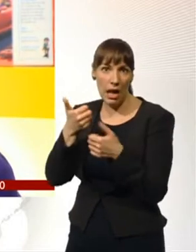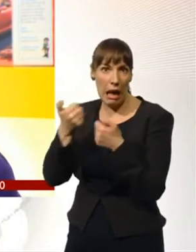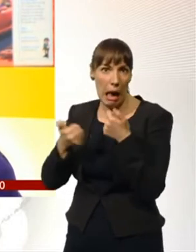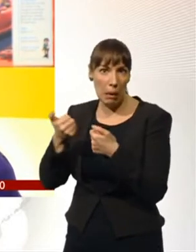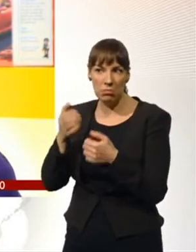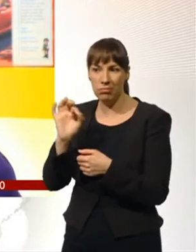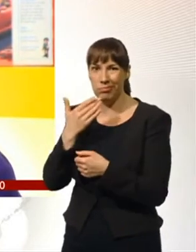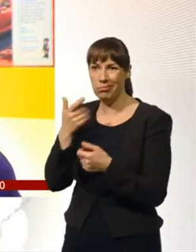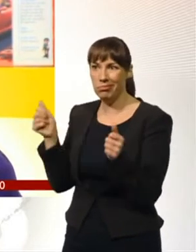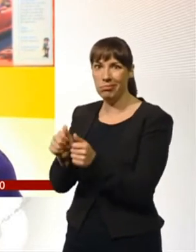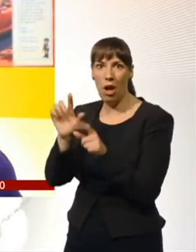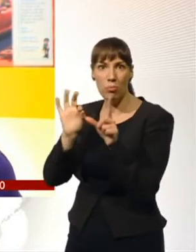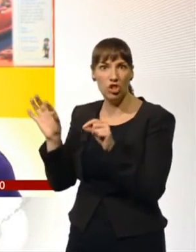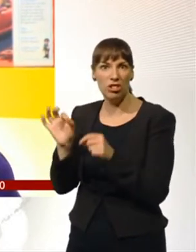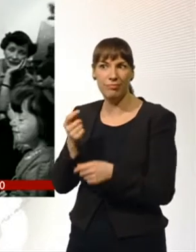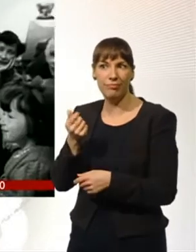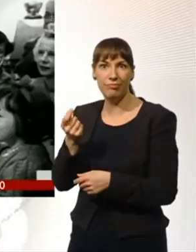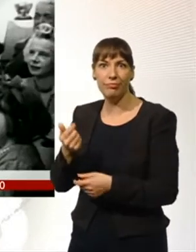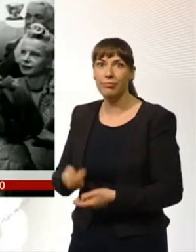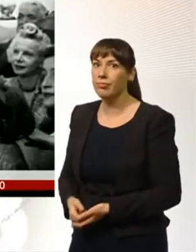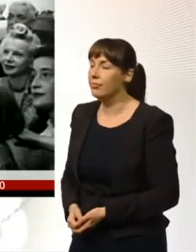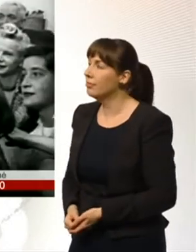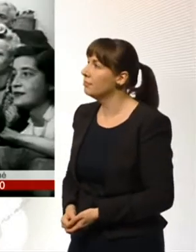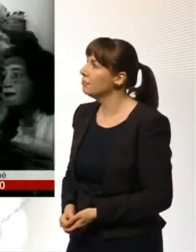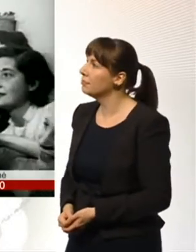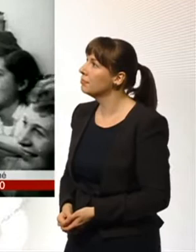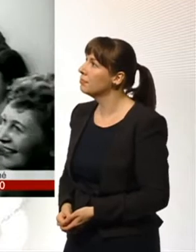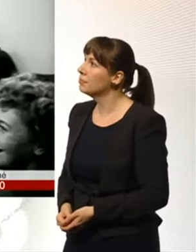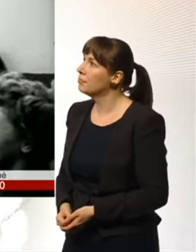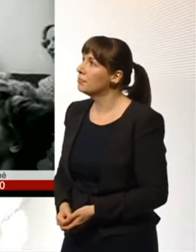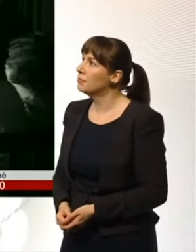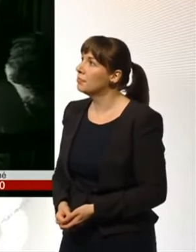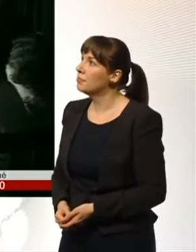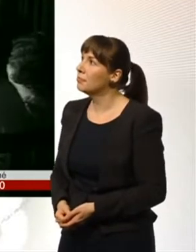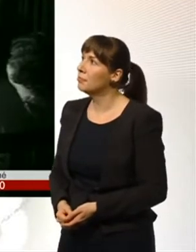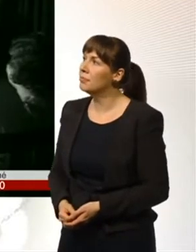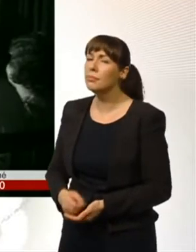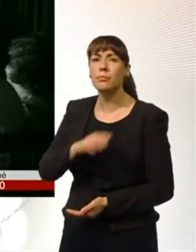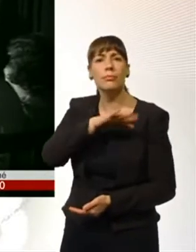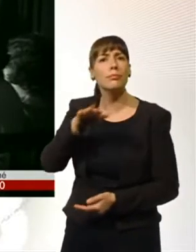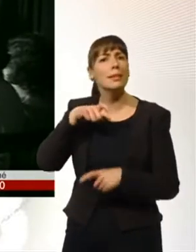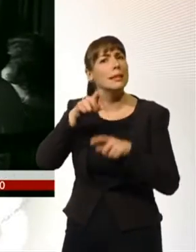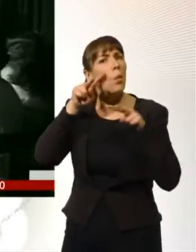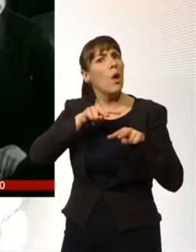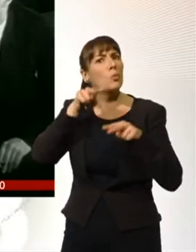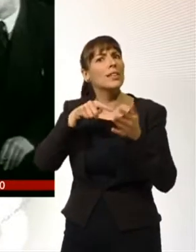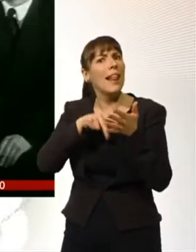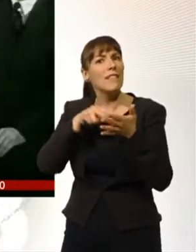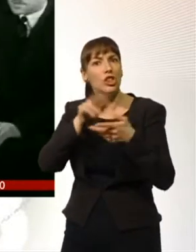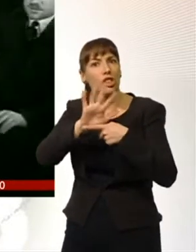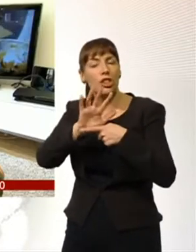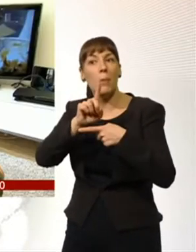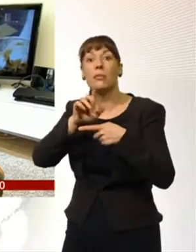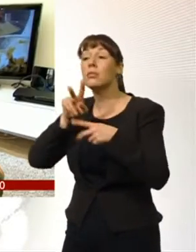of options of what you can do. Children are still watching plenty of television, but in the touch screen era, they're